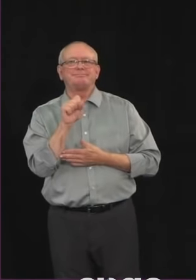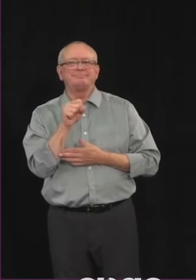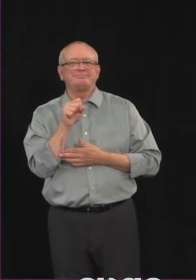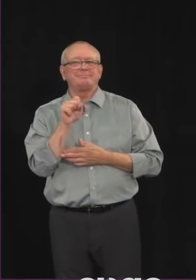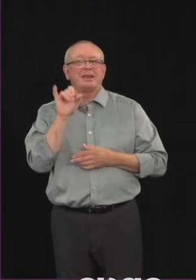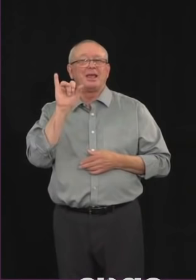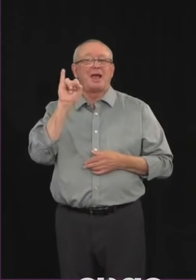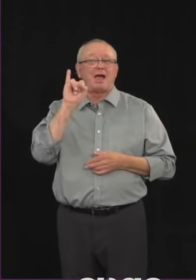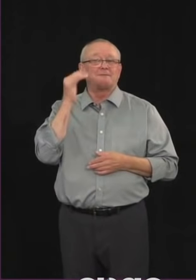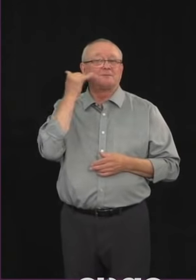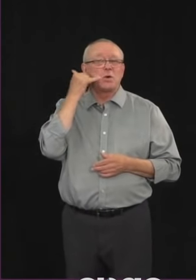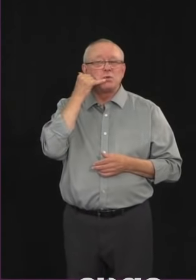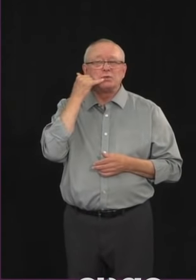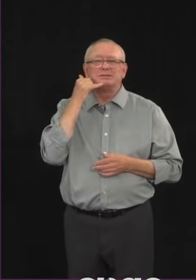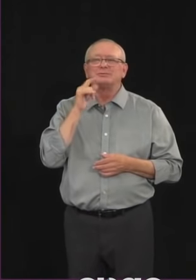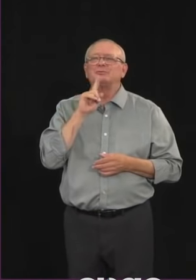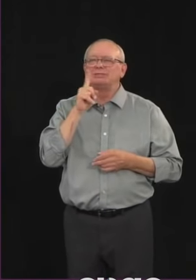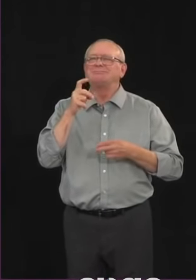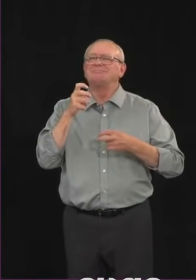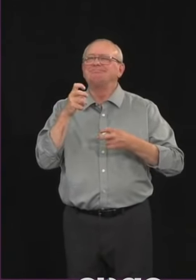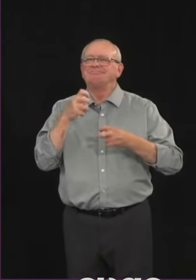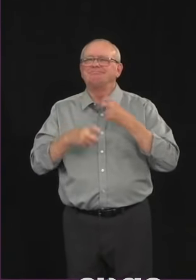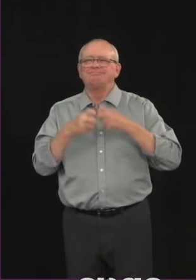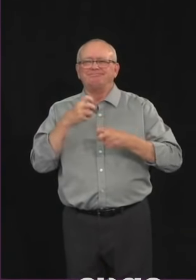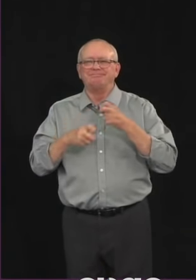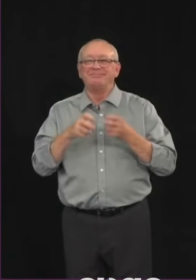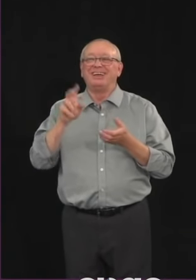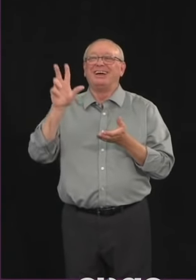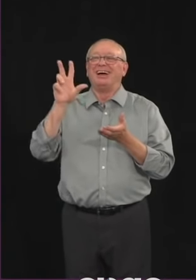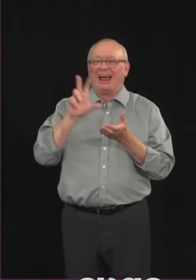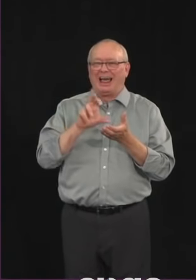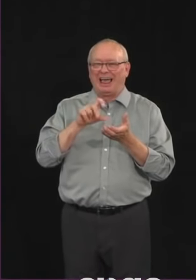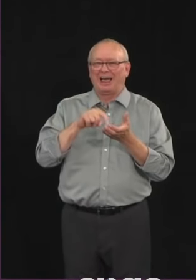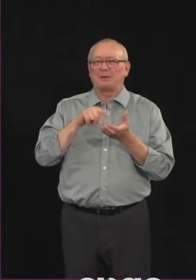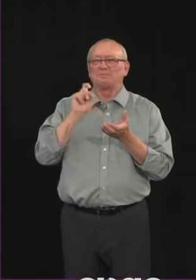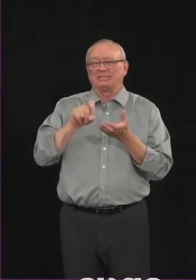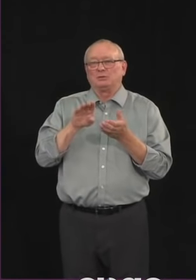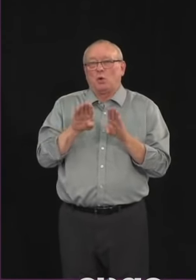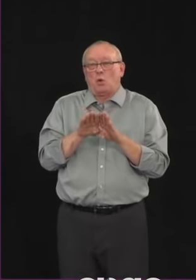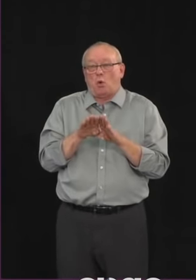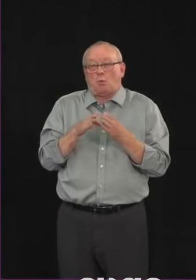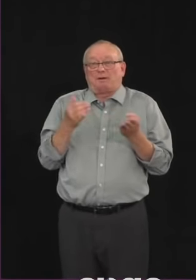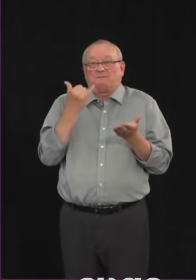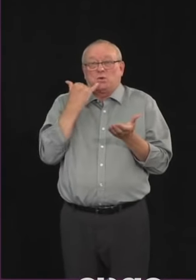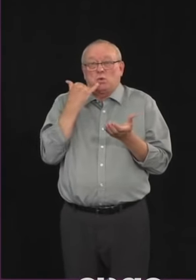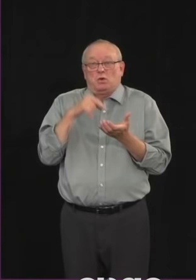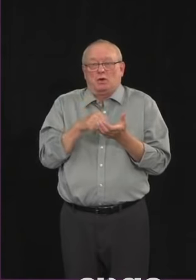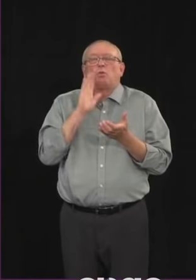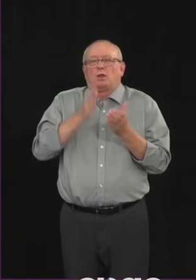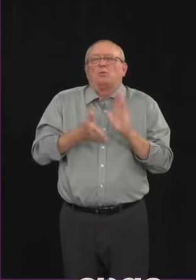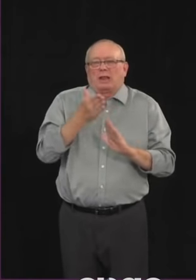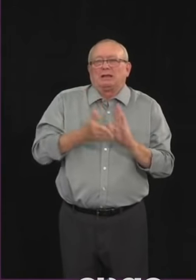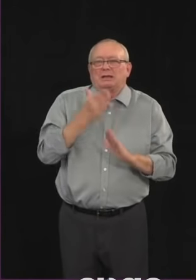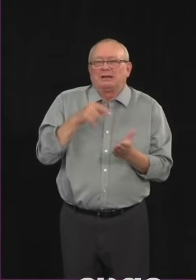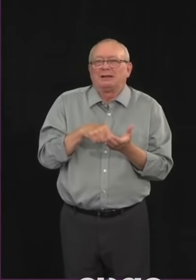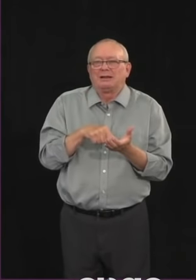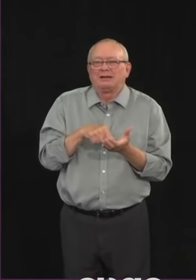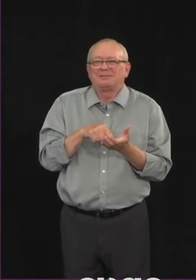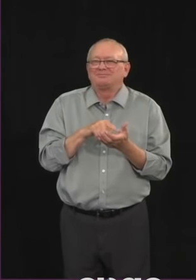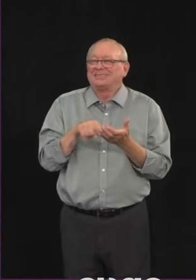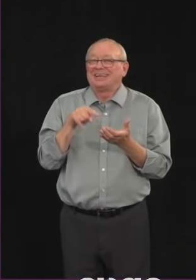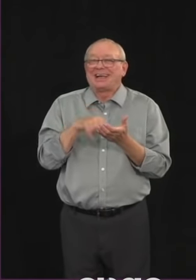challenge that it functions only when it's in the foreground and the phone is open. That has been a concern that we have been working to resolve.